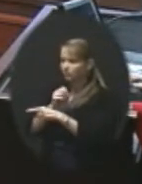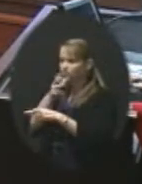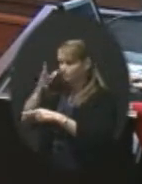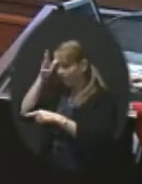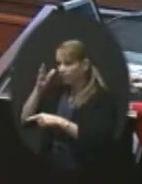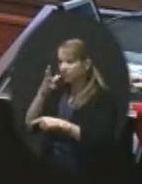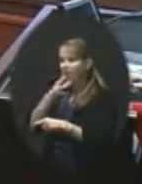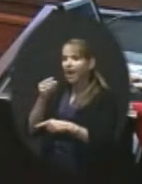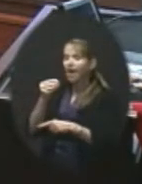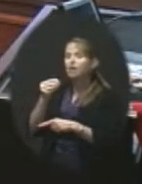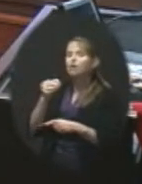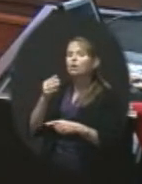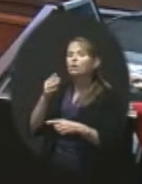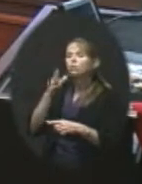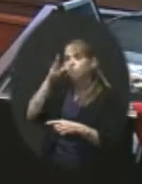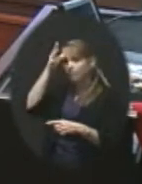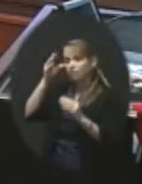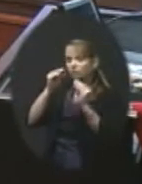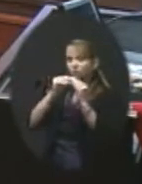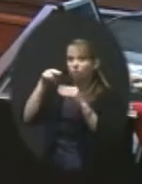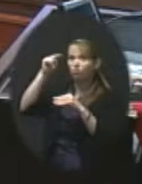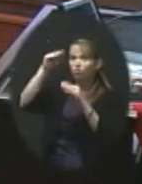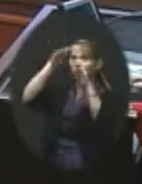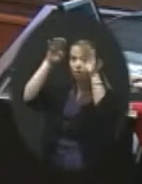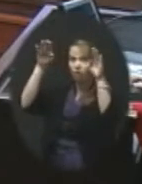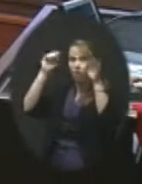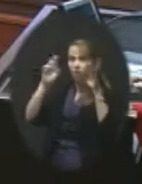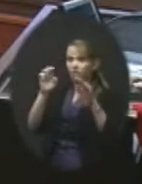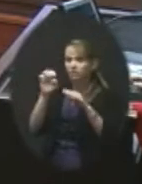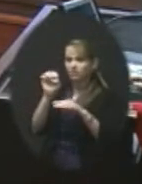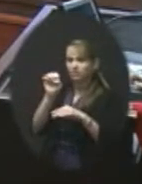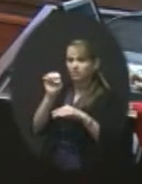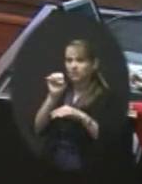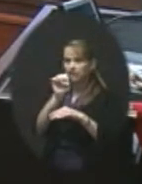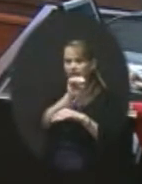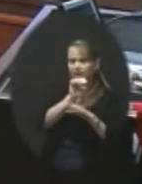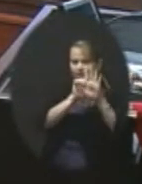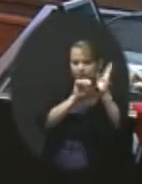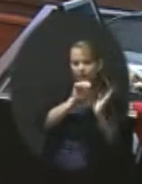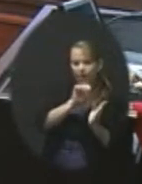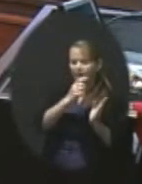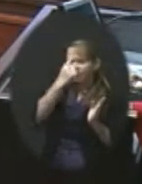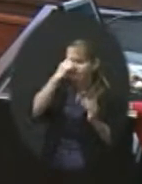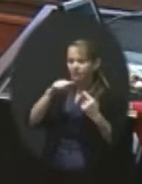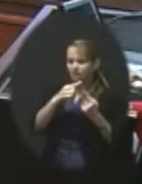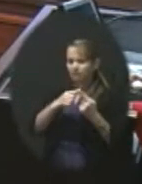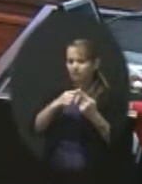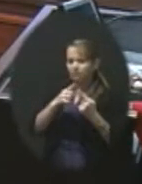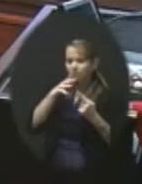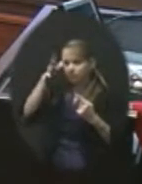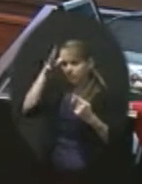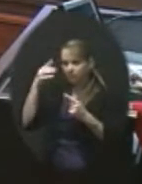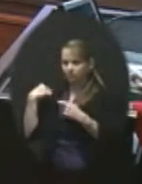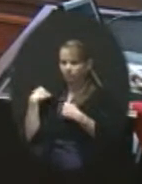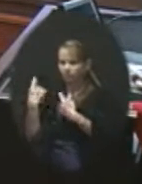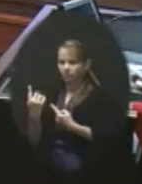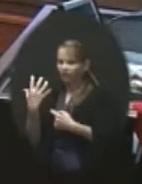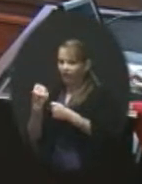further away to the north and to the east, just think about those parents who have crossed K-7 for the last five years.